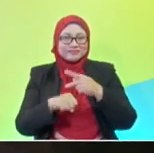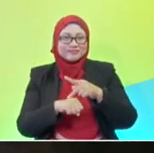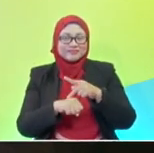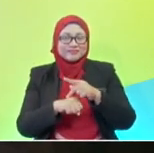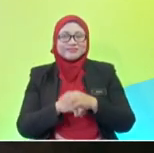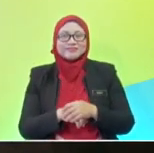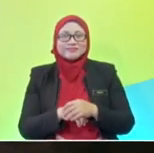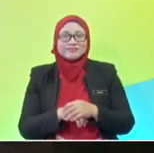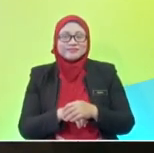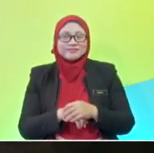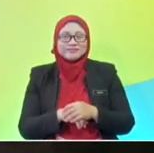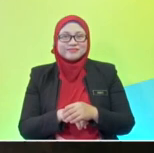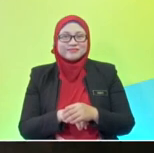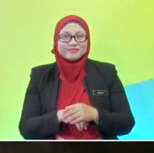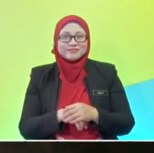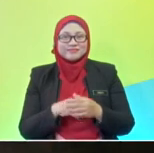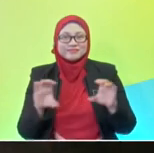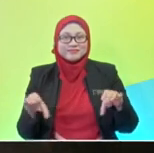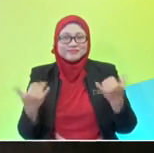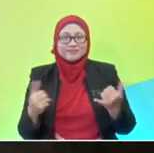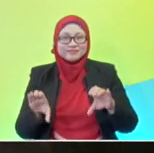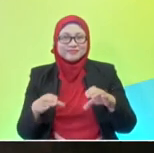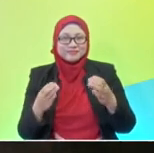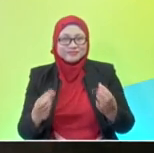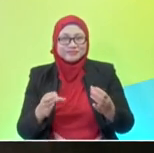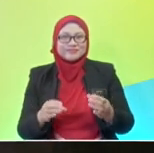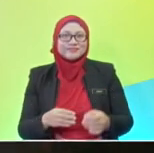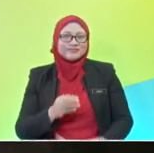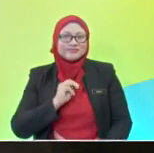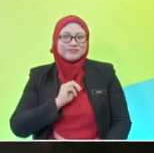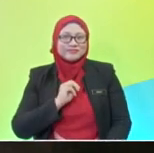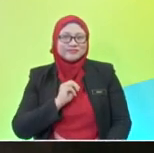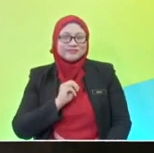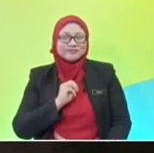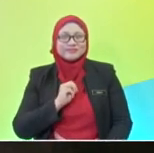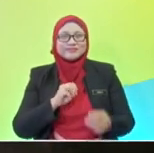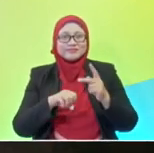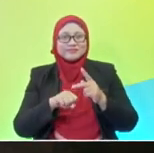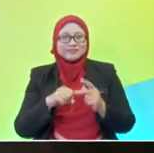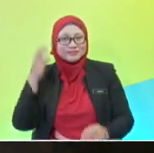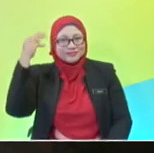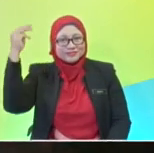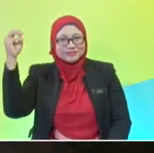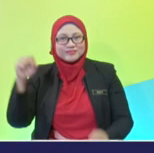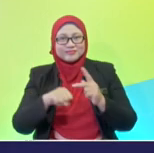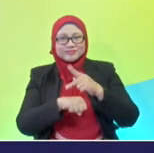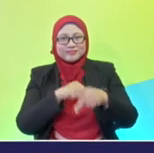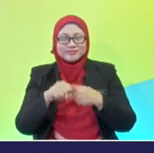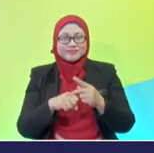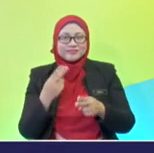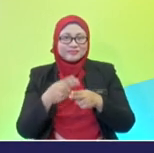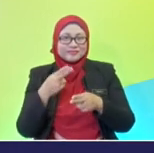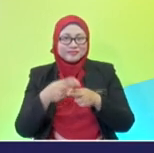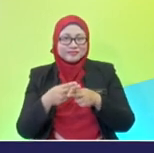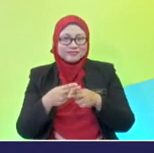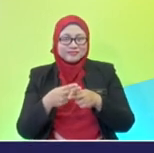My Dream Planet. So in order to help them, we have three questions for them to refer to. The first one, name the planet.